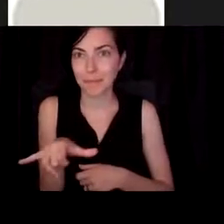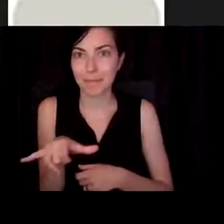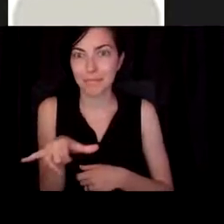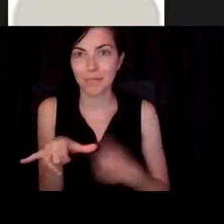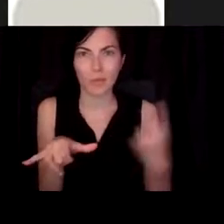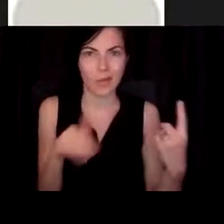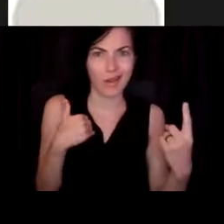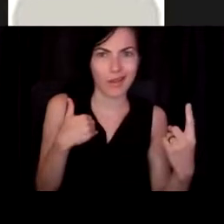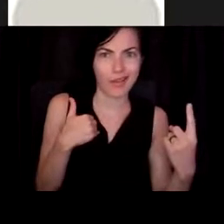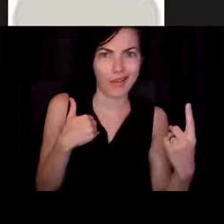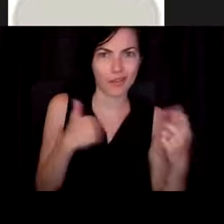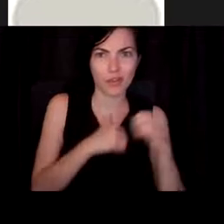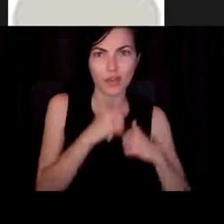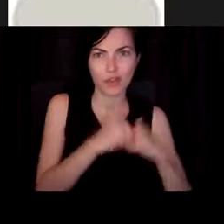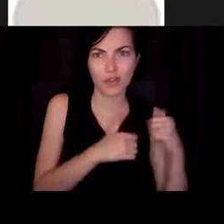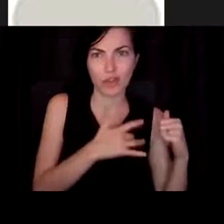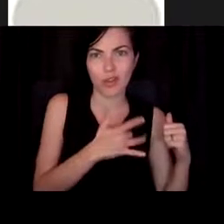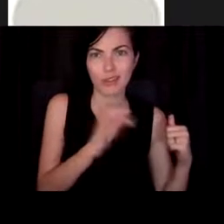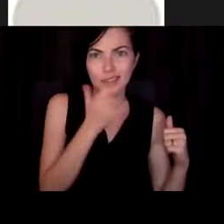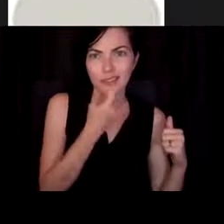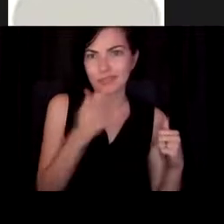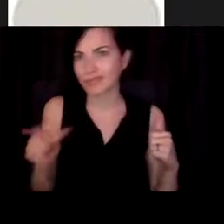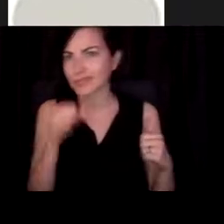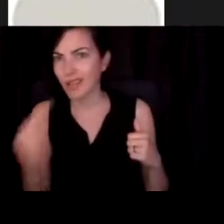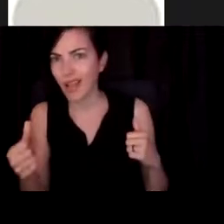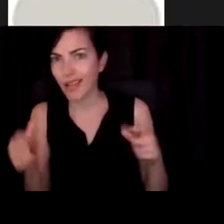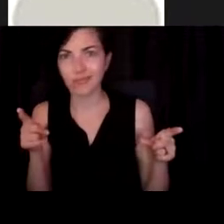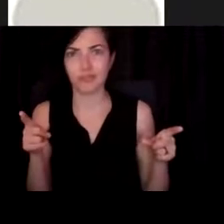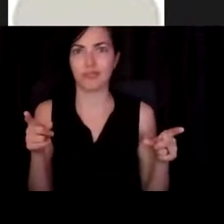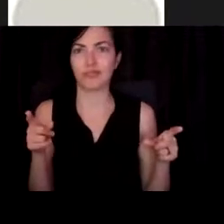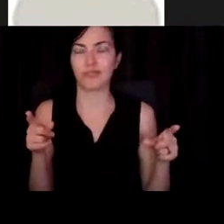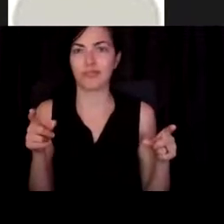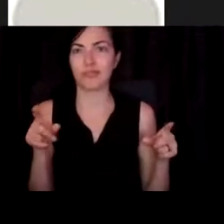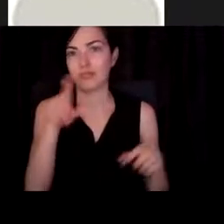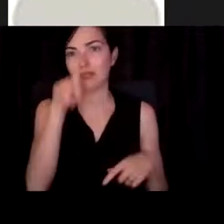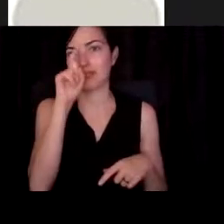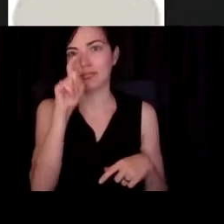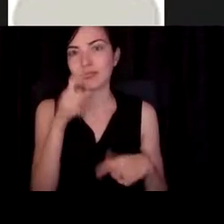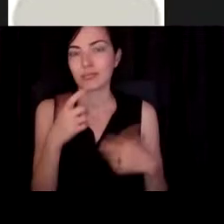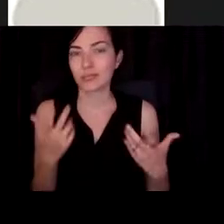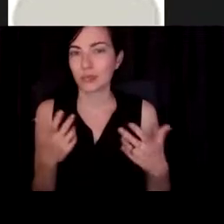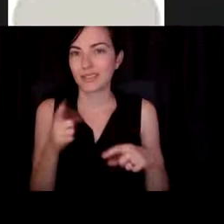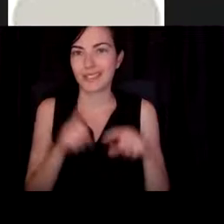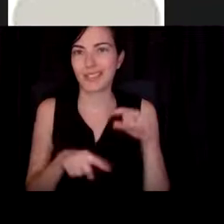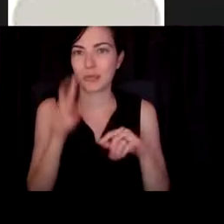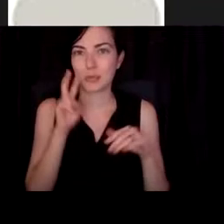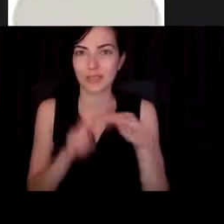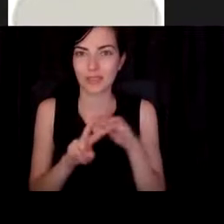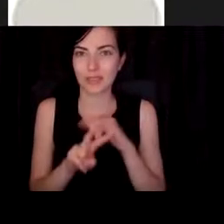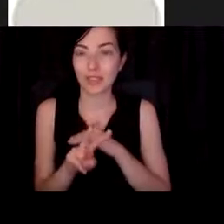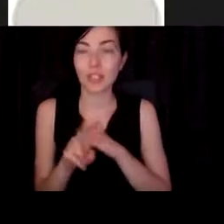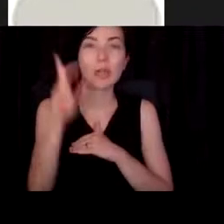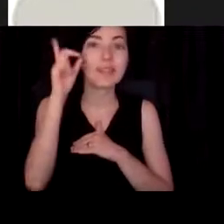a structural heart defect and one does not. So it's not that this exactly causes the